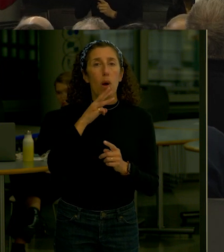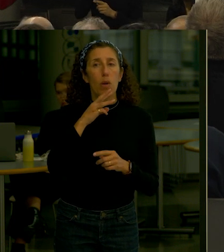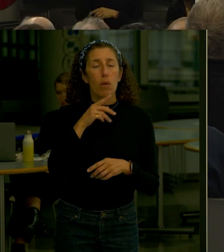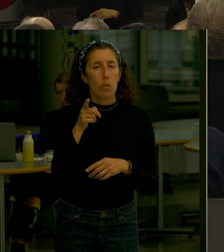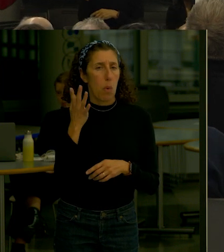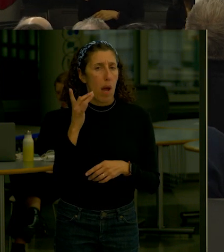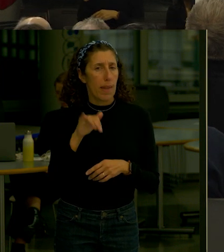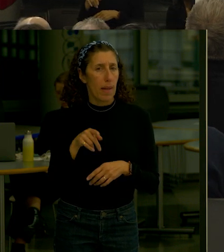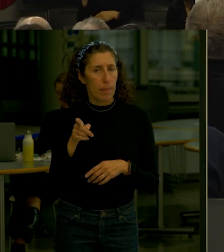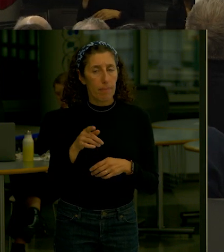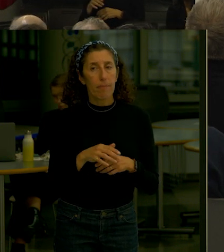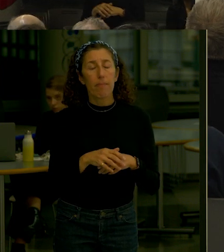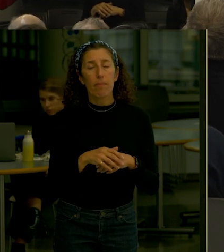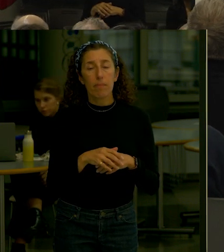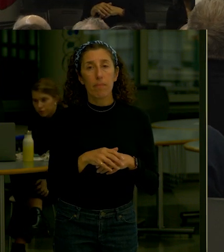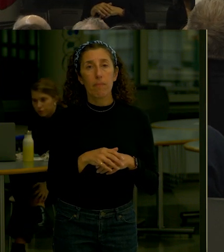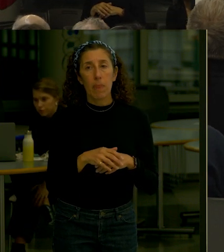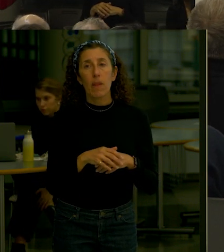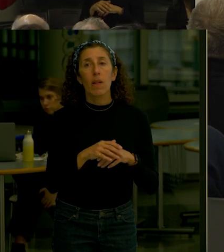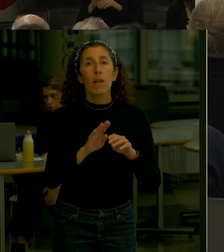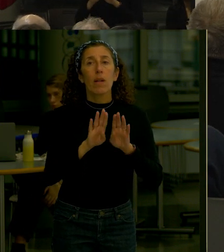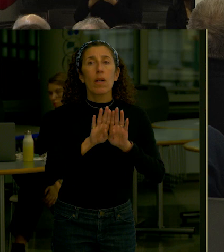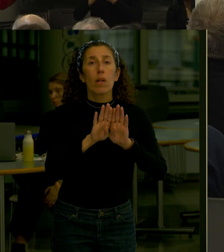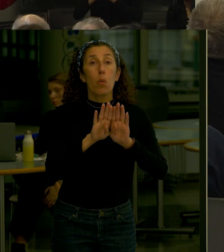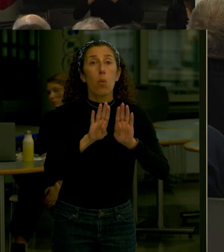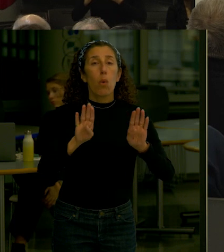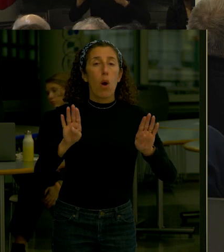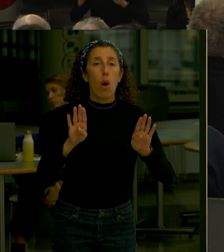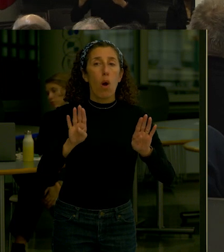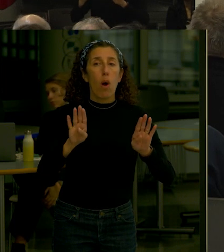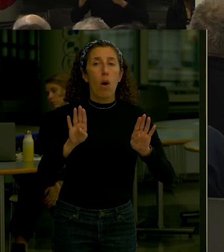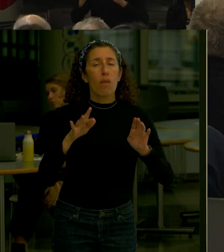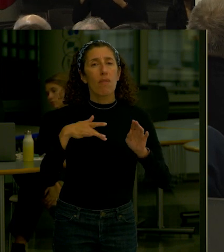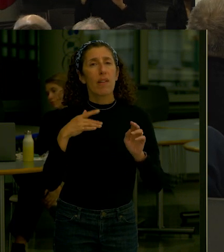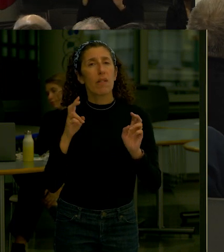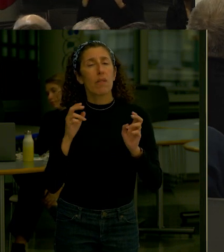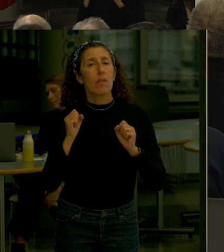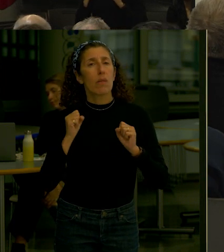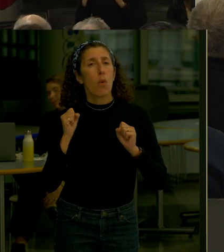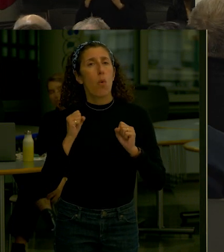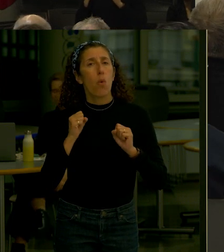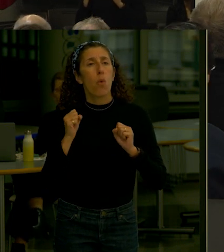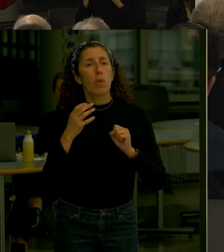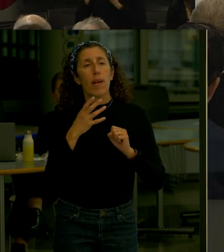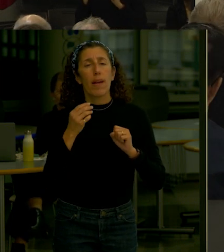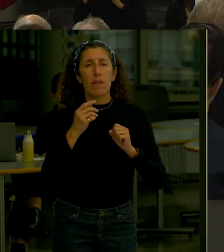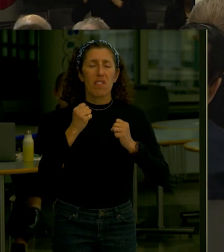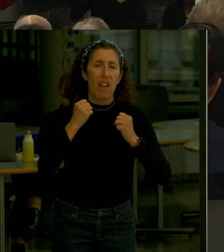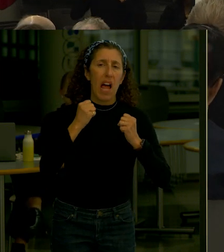The wall system is so solid And so cold in most of five